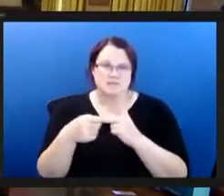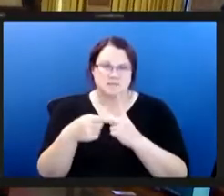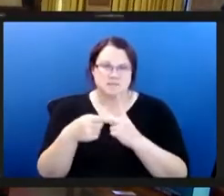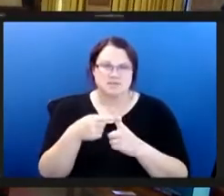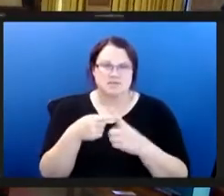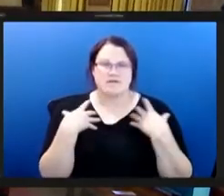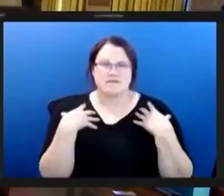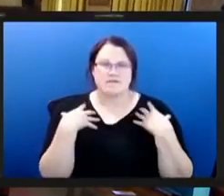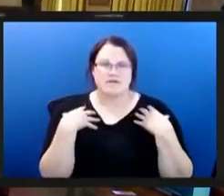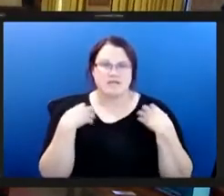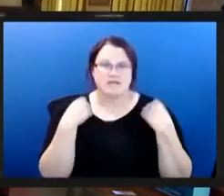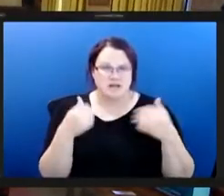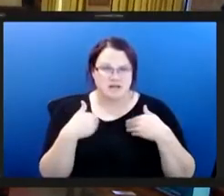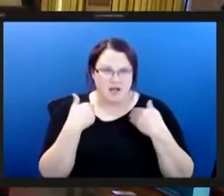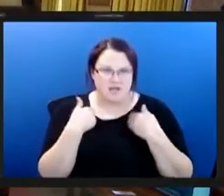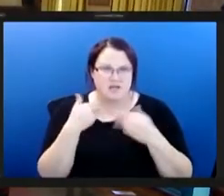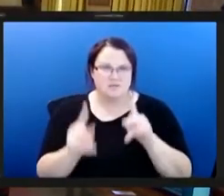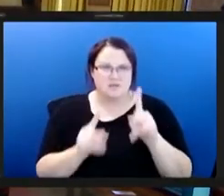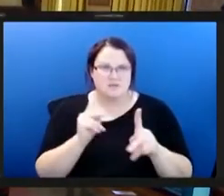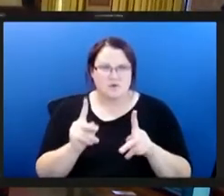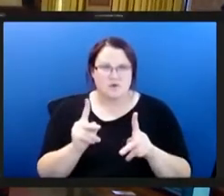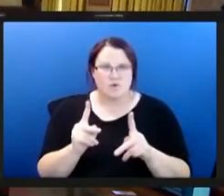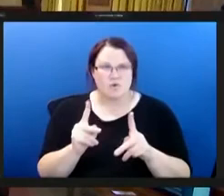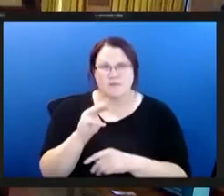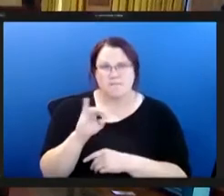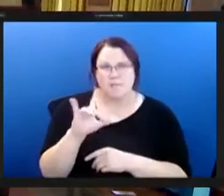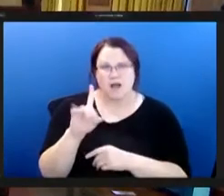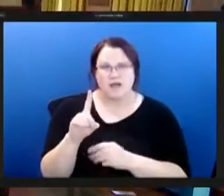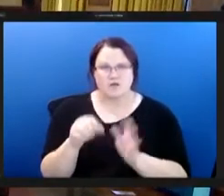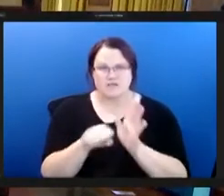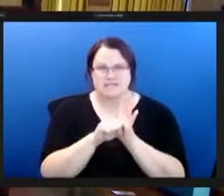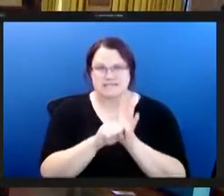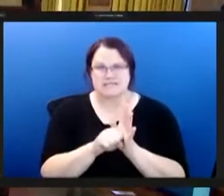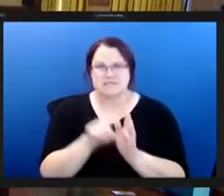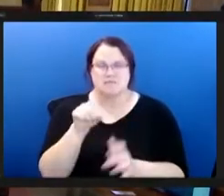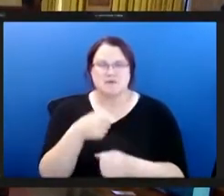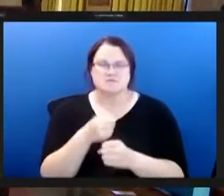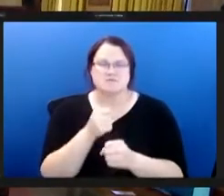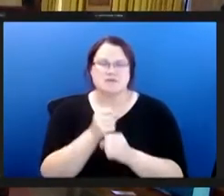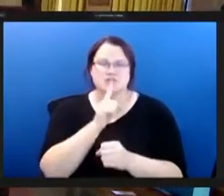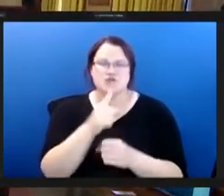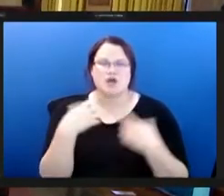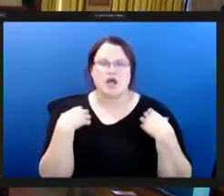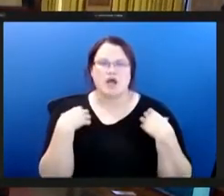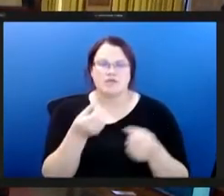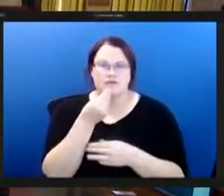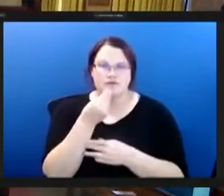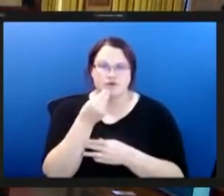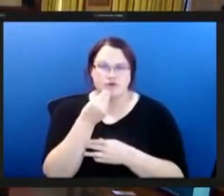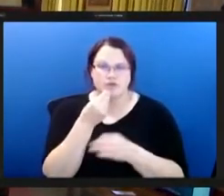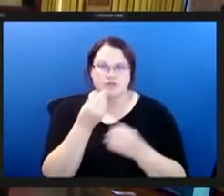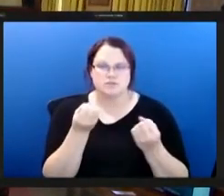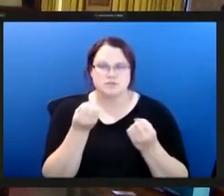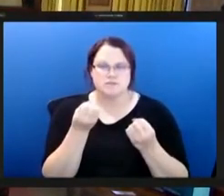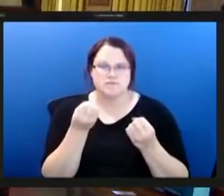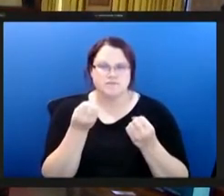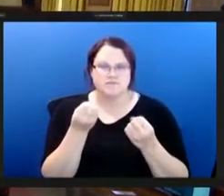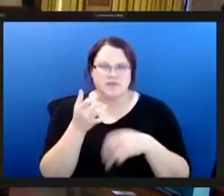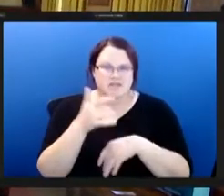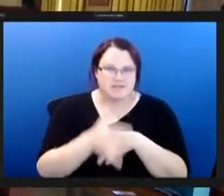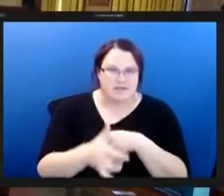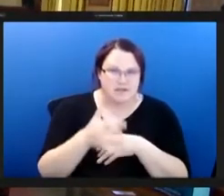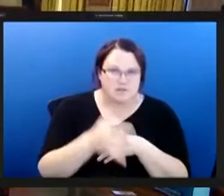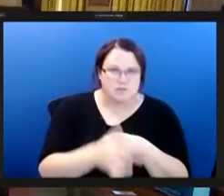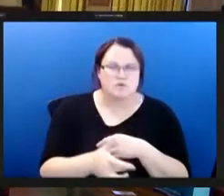with mild initial symptoms we must make sure that healthy food is available to the escalating number of those who struggle for months or